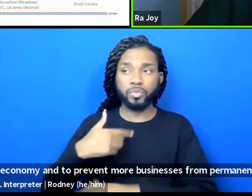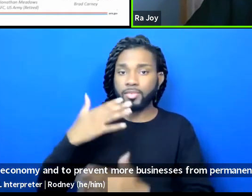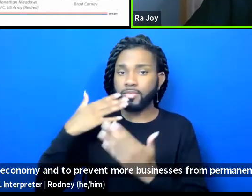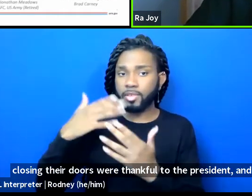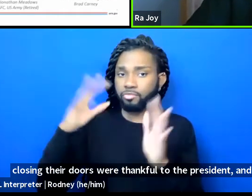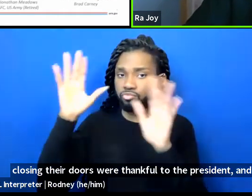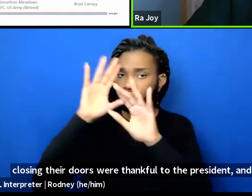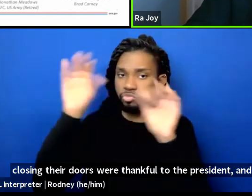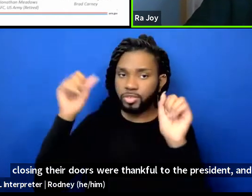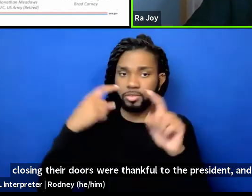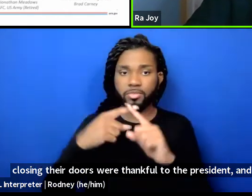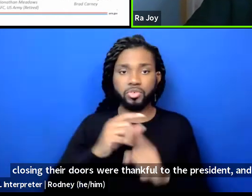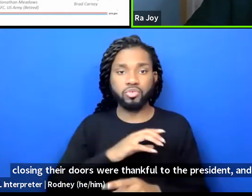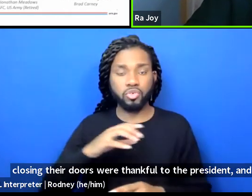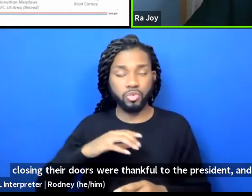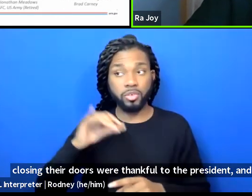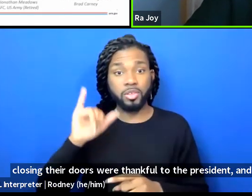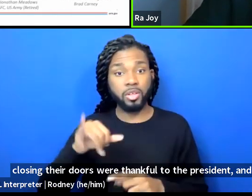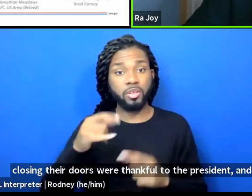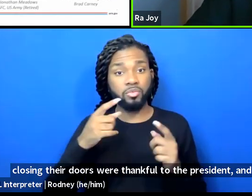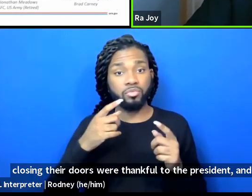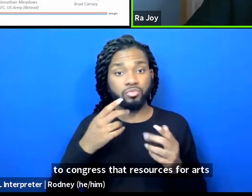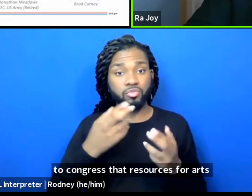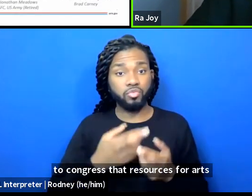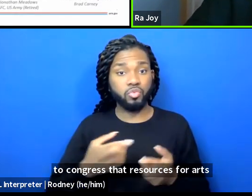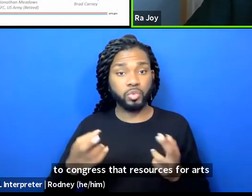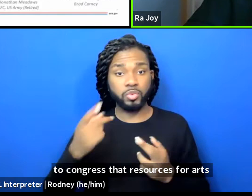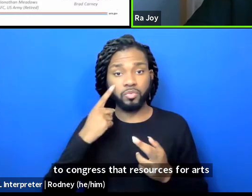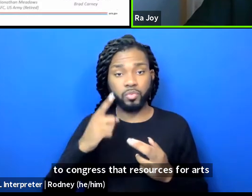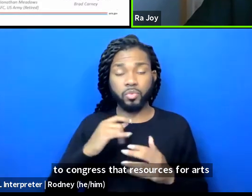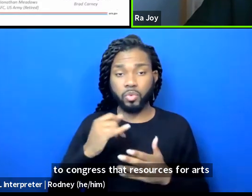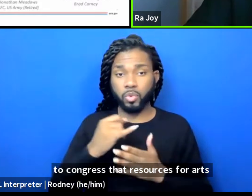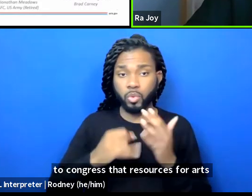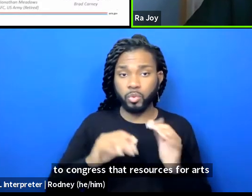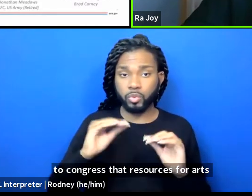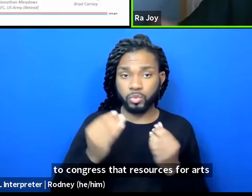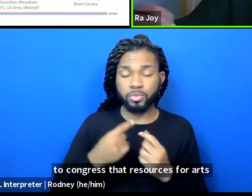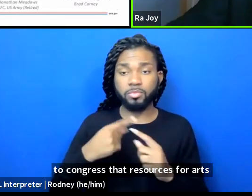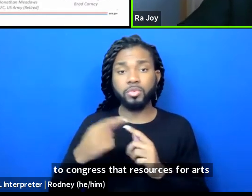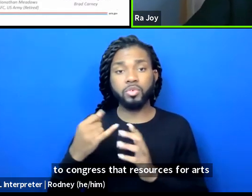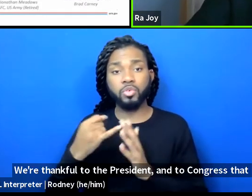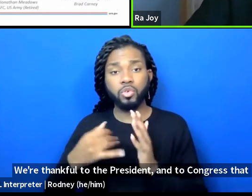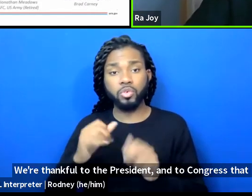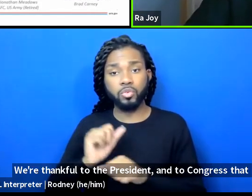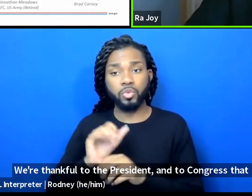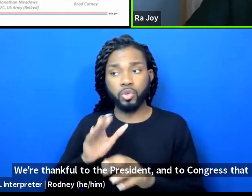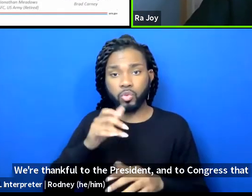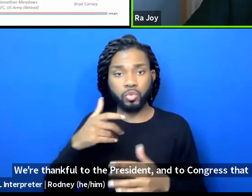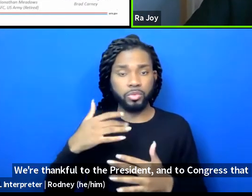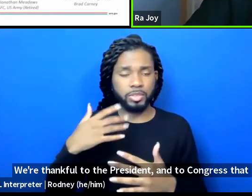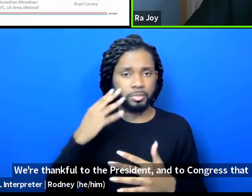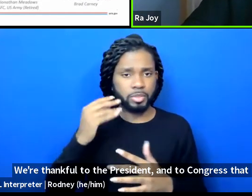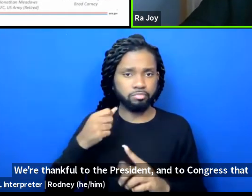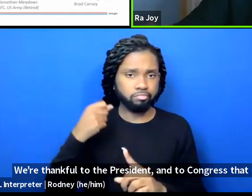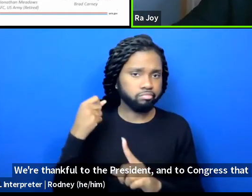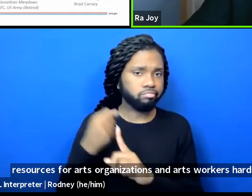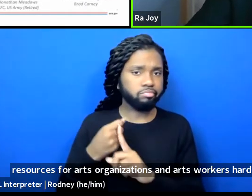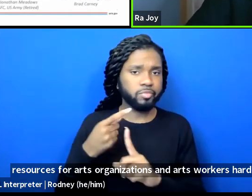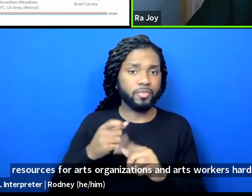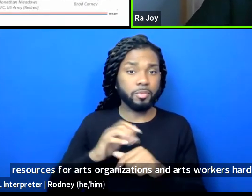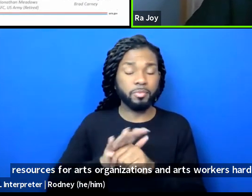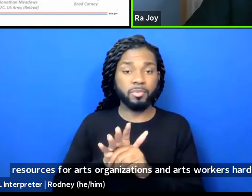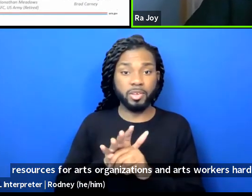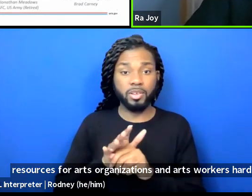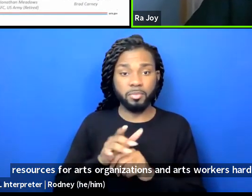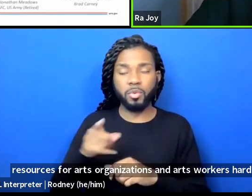to Congress that resources for arts organizations and arts workers hard hit by the pandemic are included